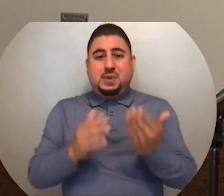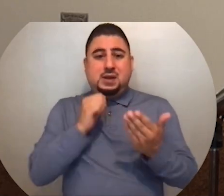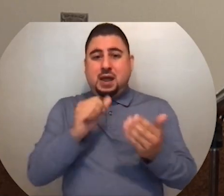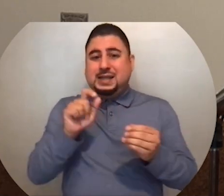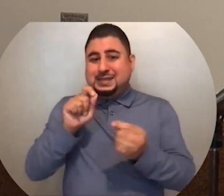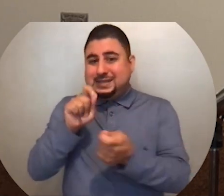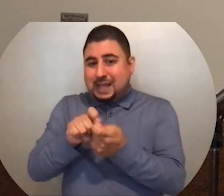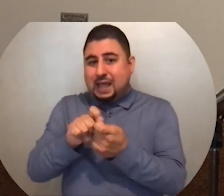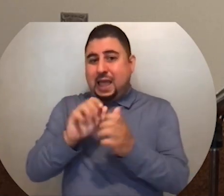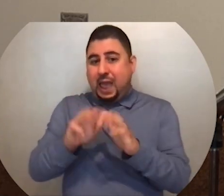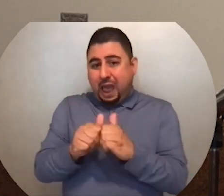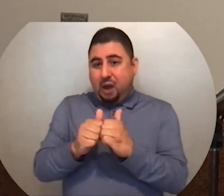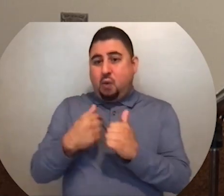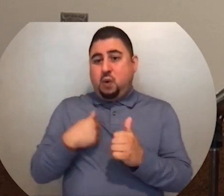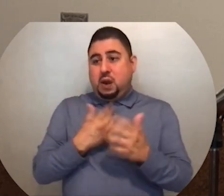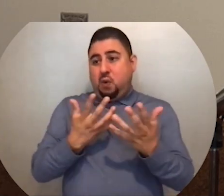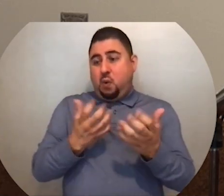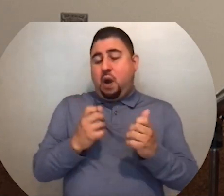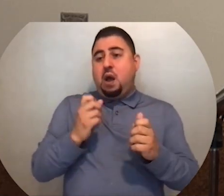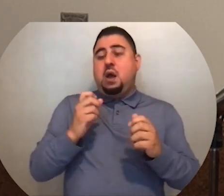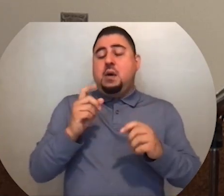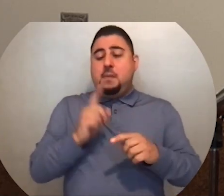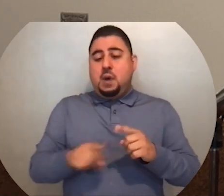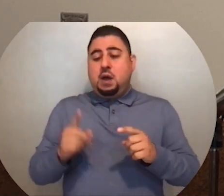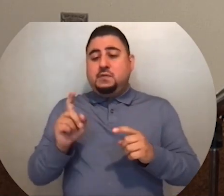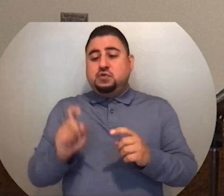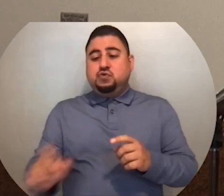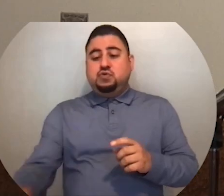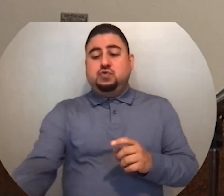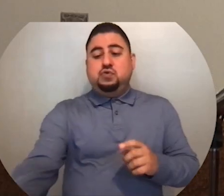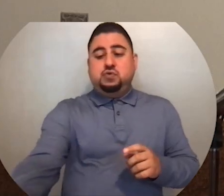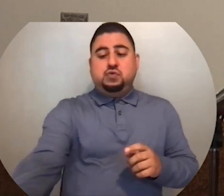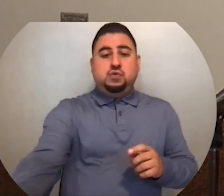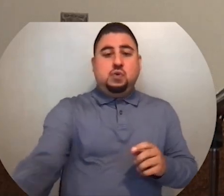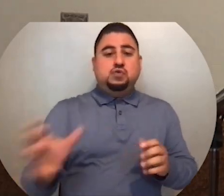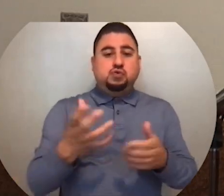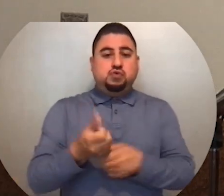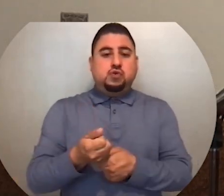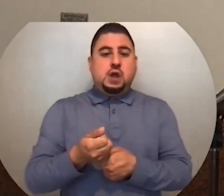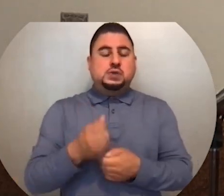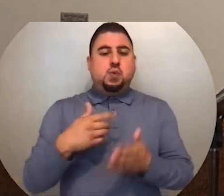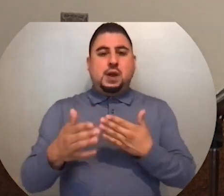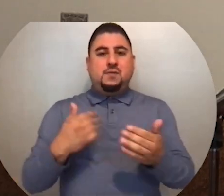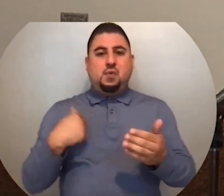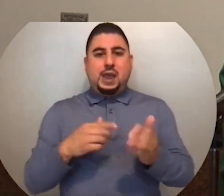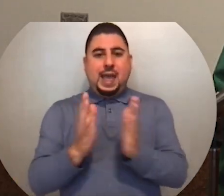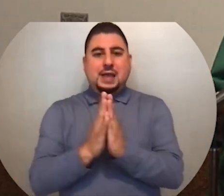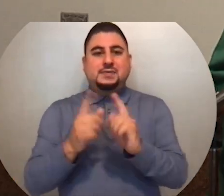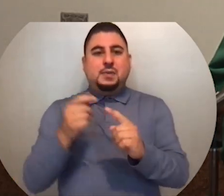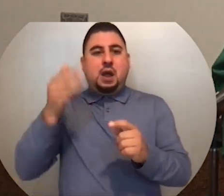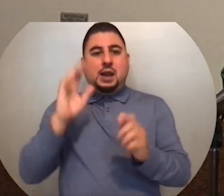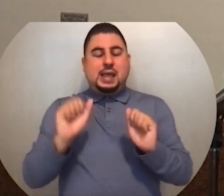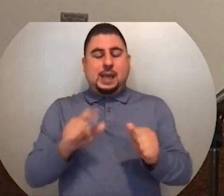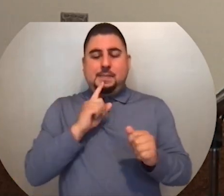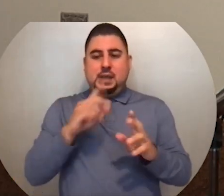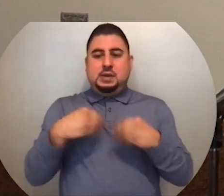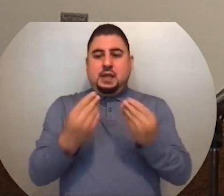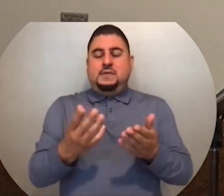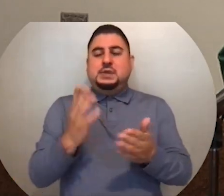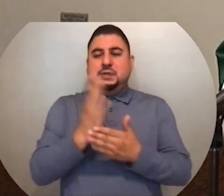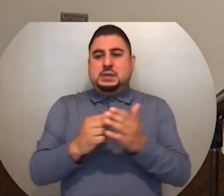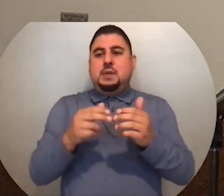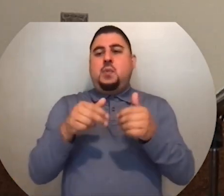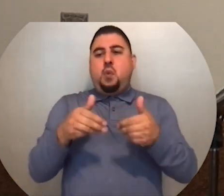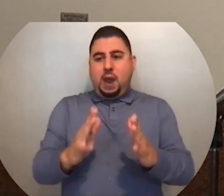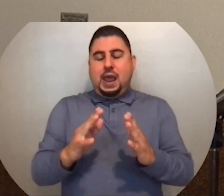way we want, but we need to trust that whatever we're asking for from God will be answered in some way, shape, or form. So, the moral of story